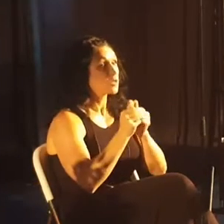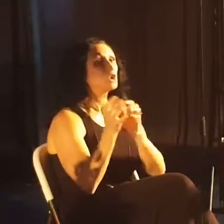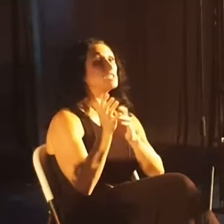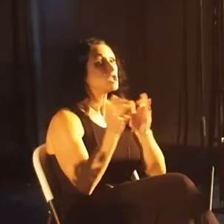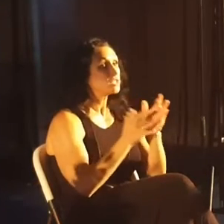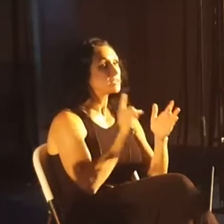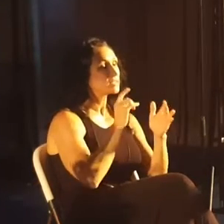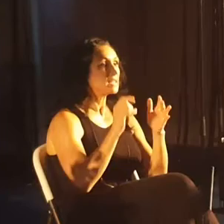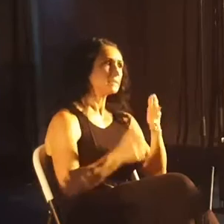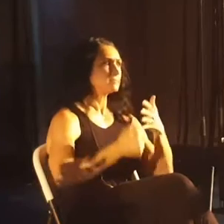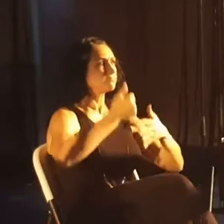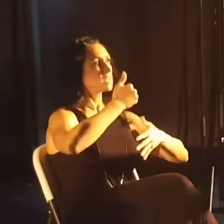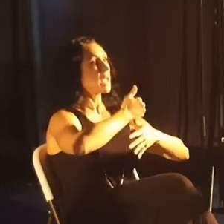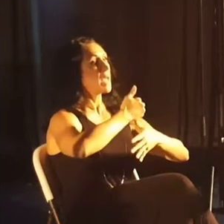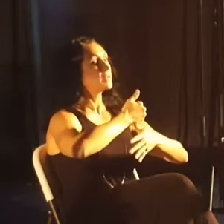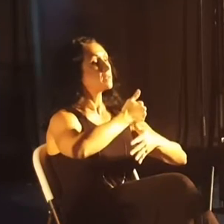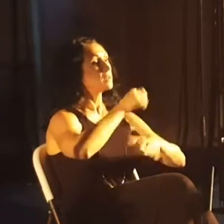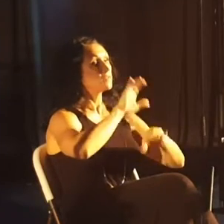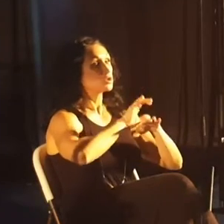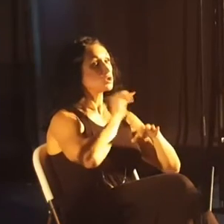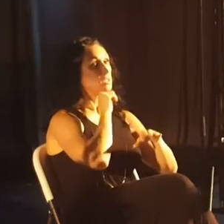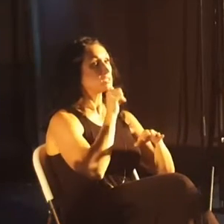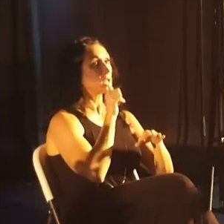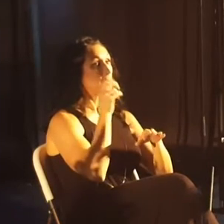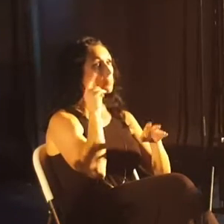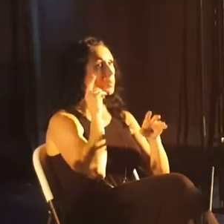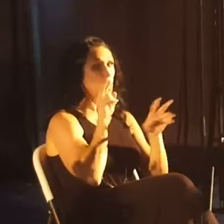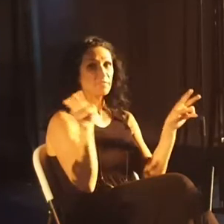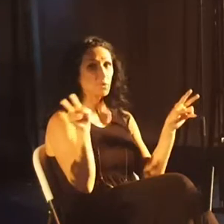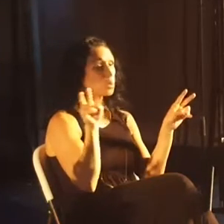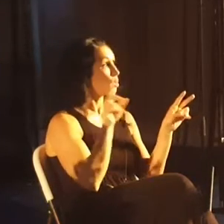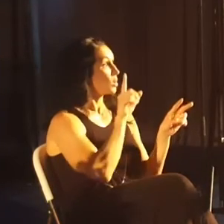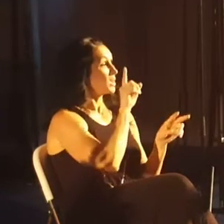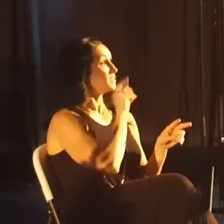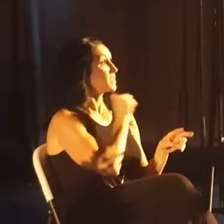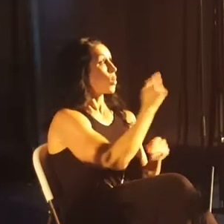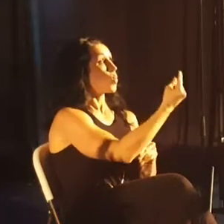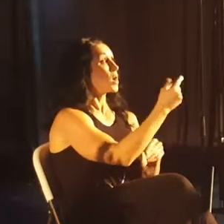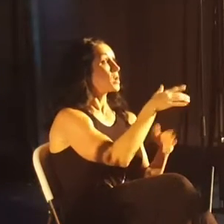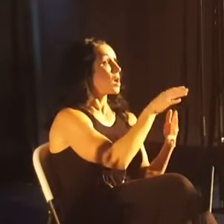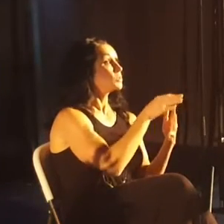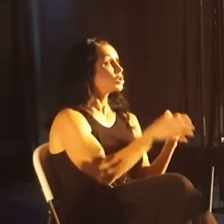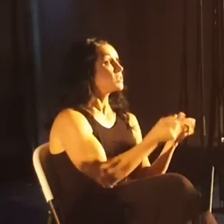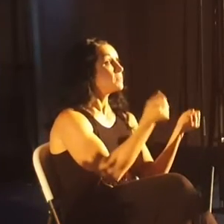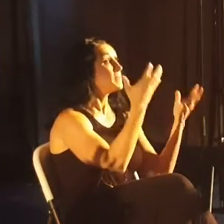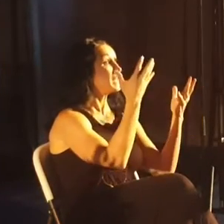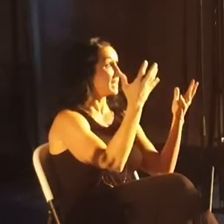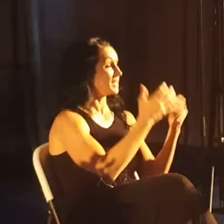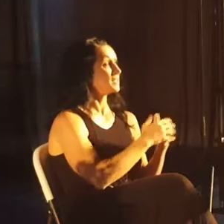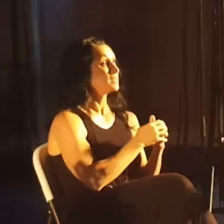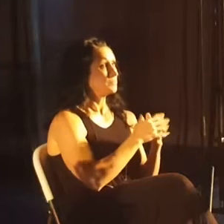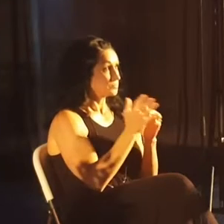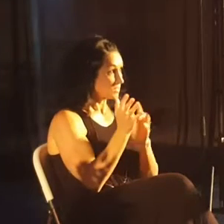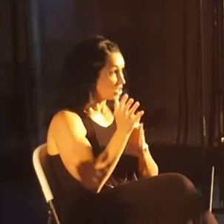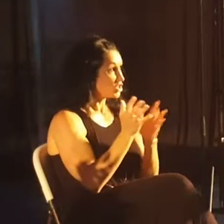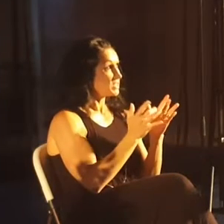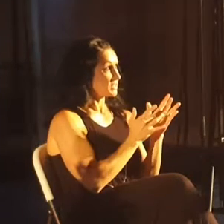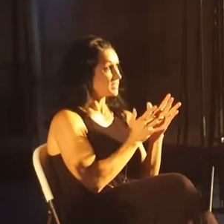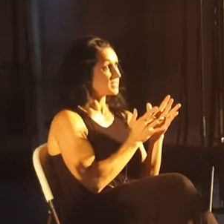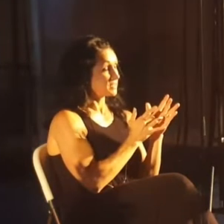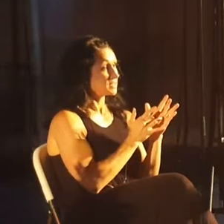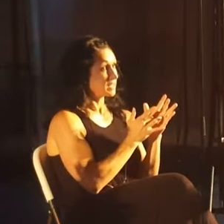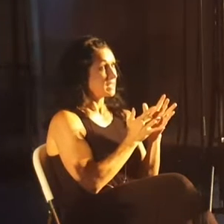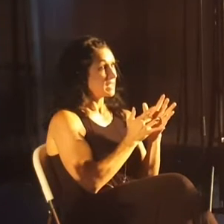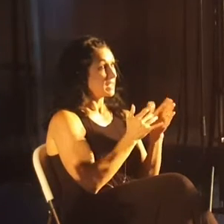is the head of the church. He's not peripheral. He's not one of the options among many. Jesus is the head of the church, and we're trying to